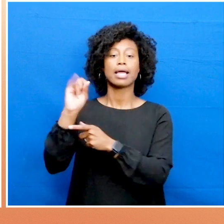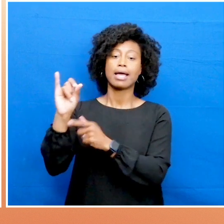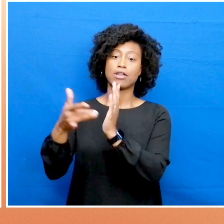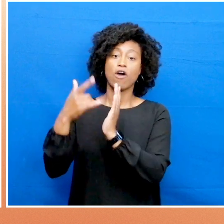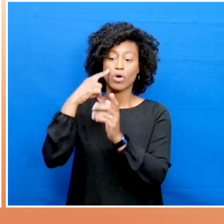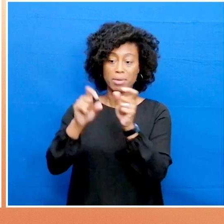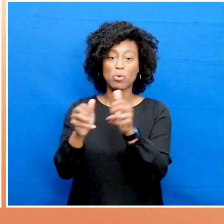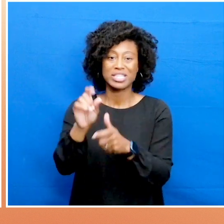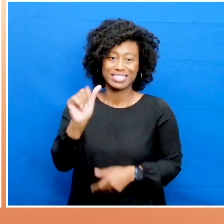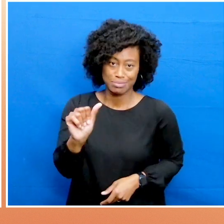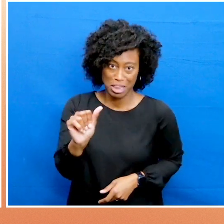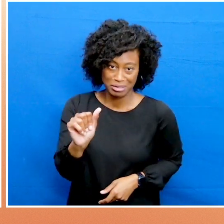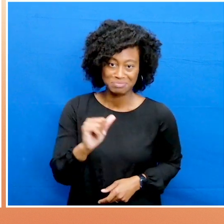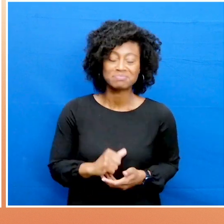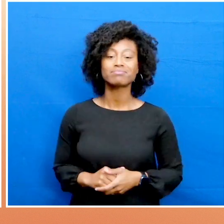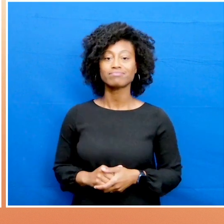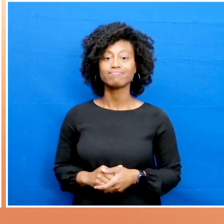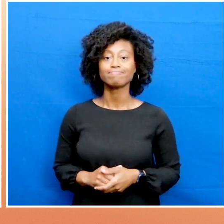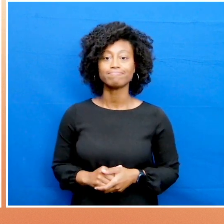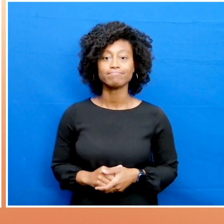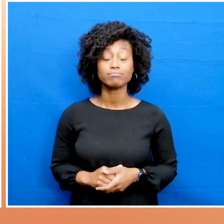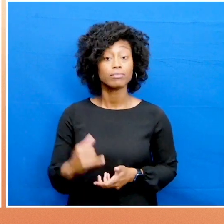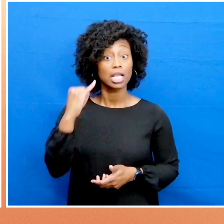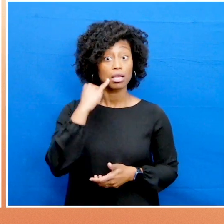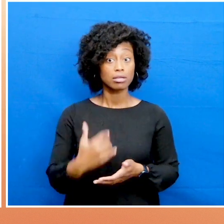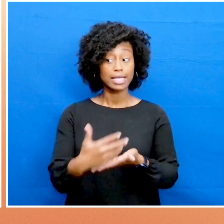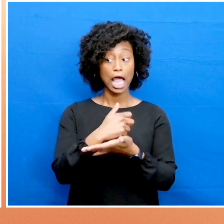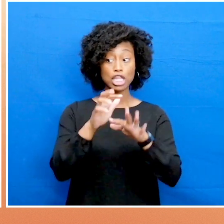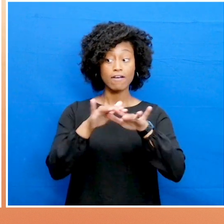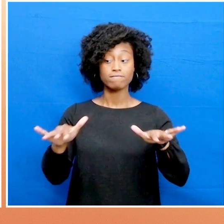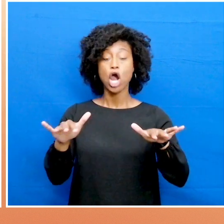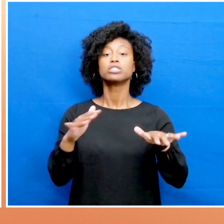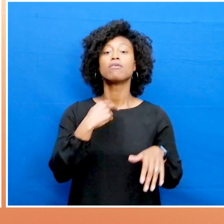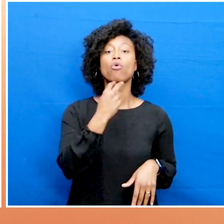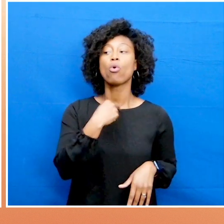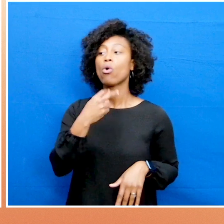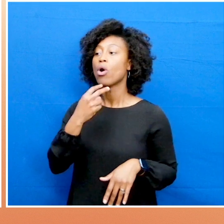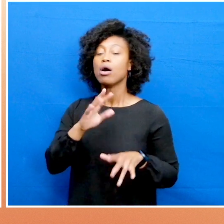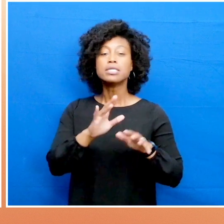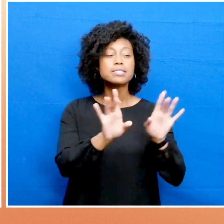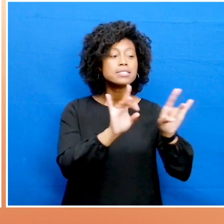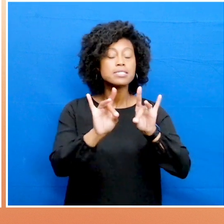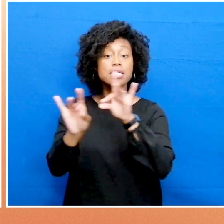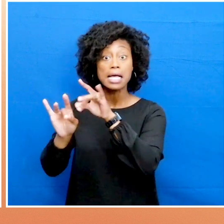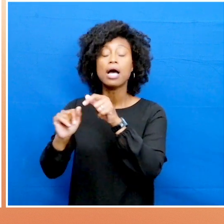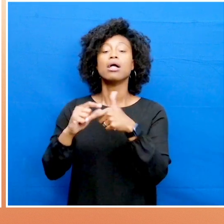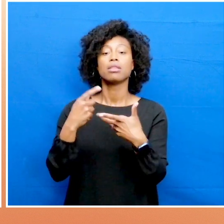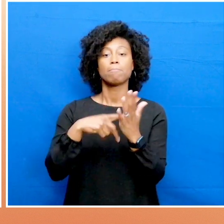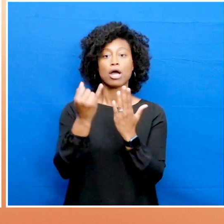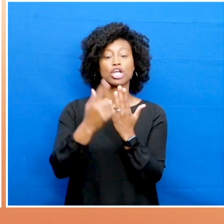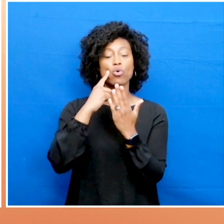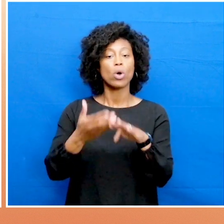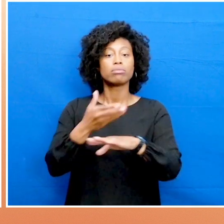technologies for people with disabilities. By gathering a diverse set of speech samples, the project aims to